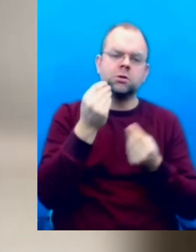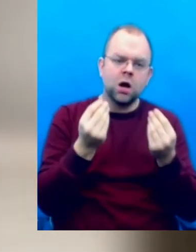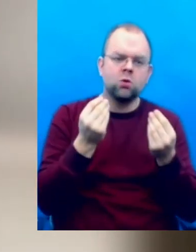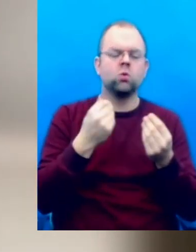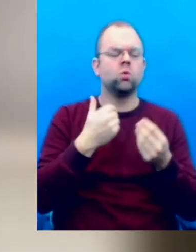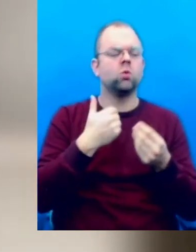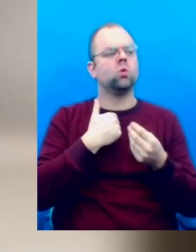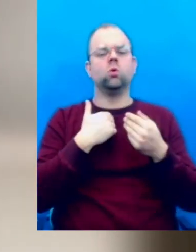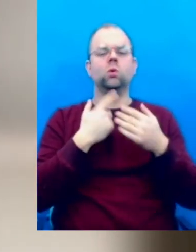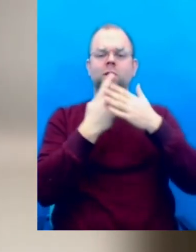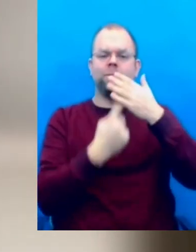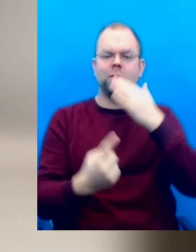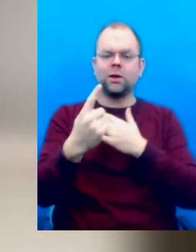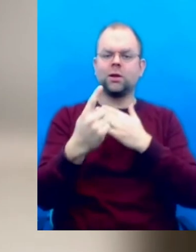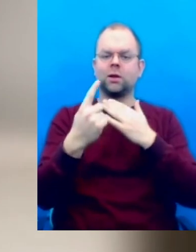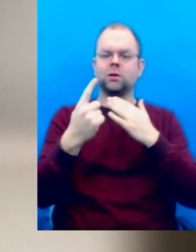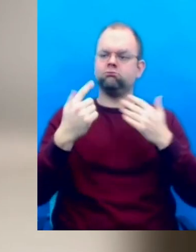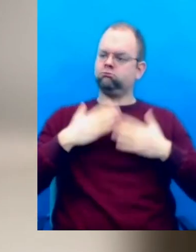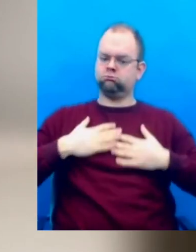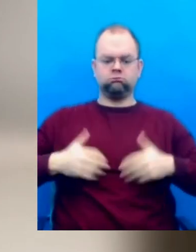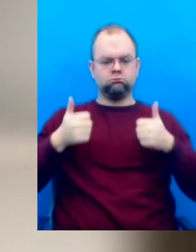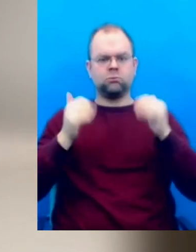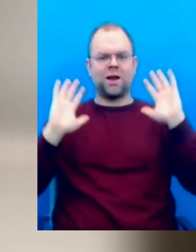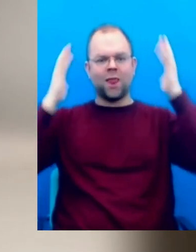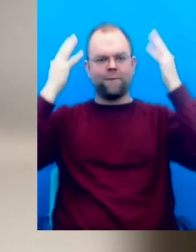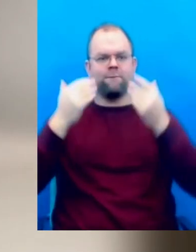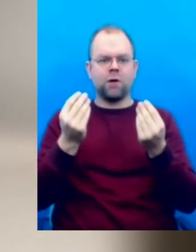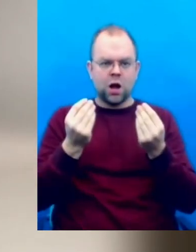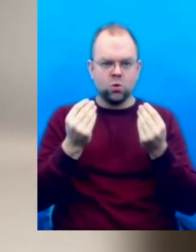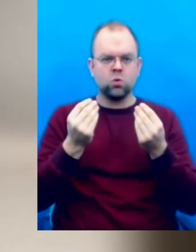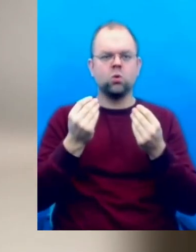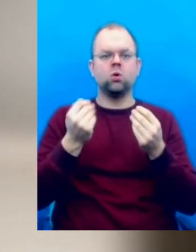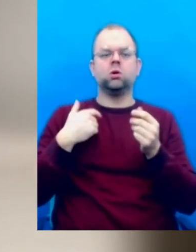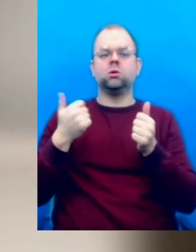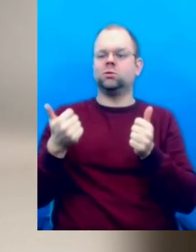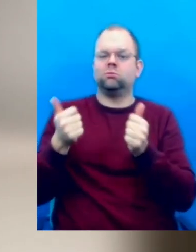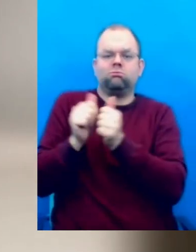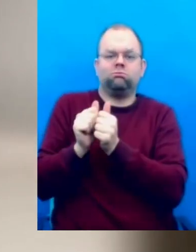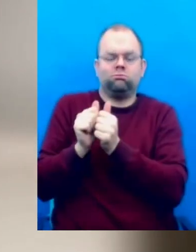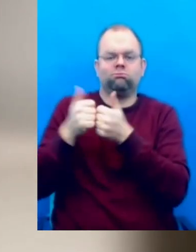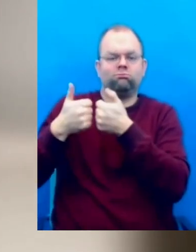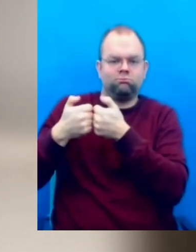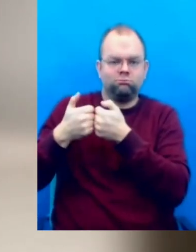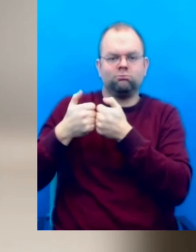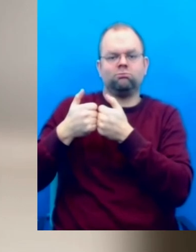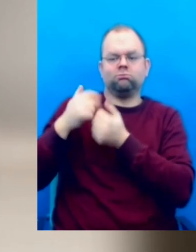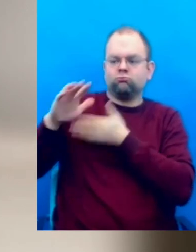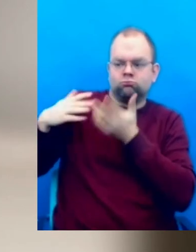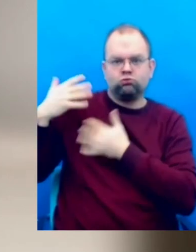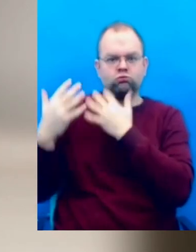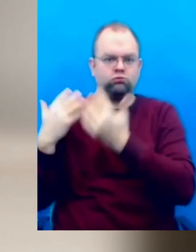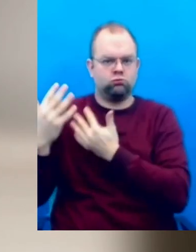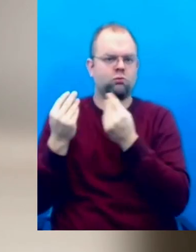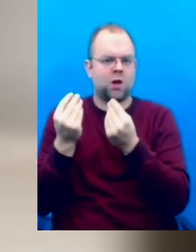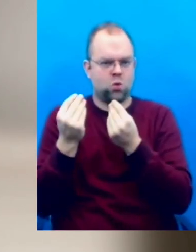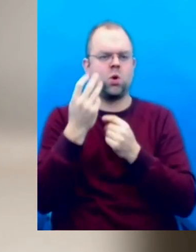sports? What to do when acquiring a disability? So, you know, for some people, it's very hard